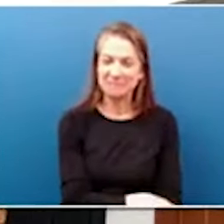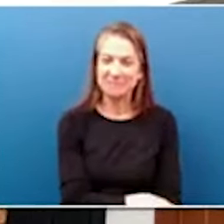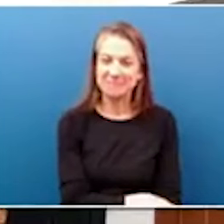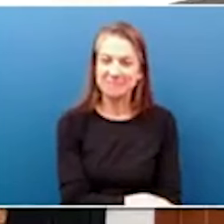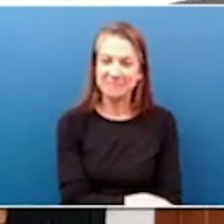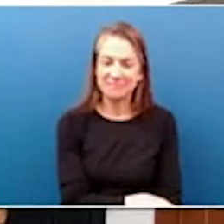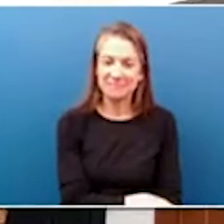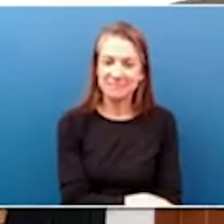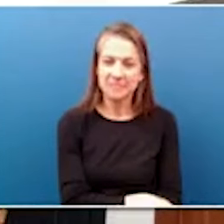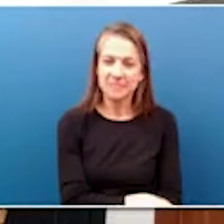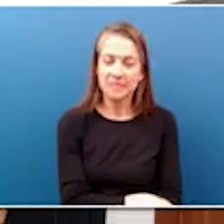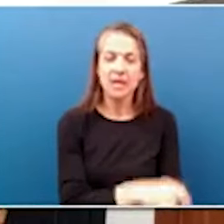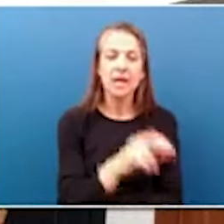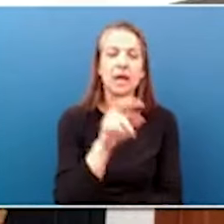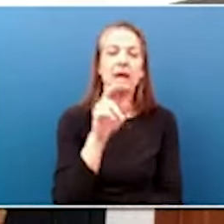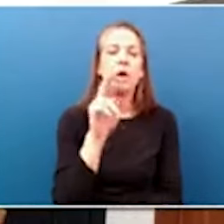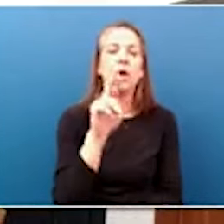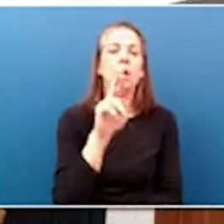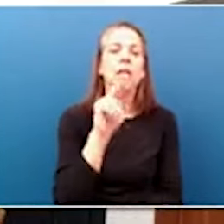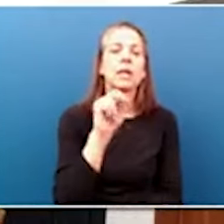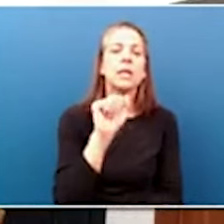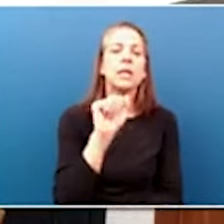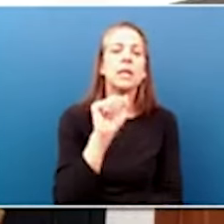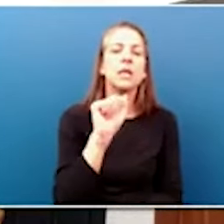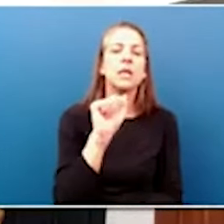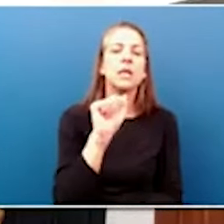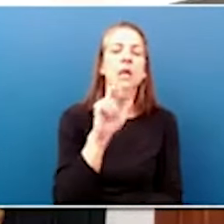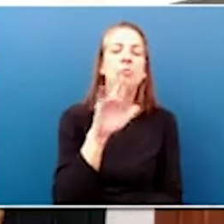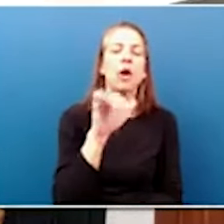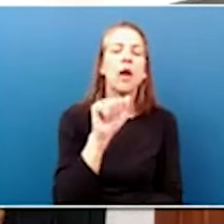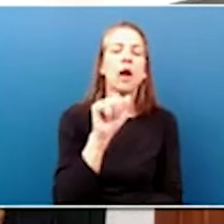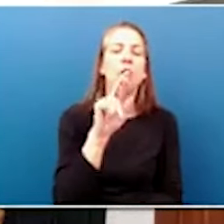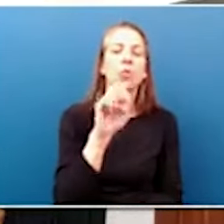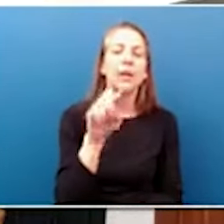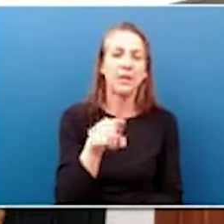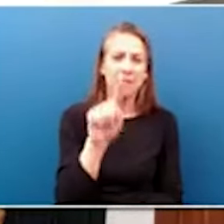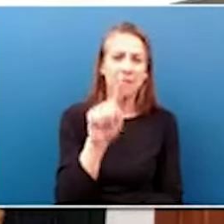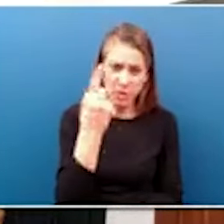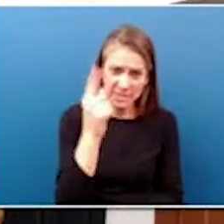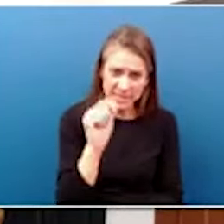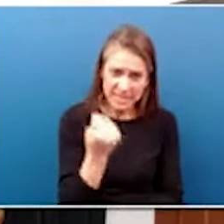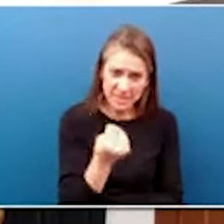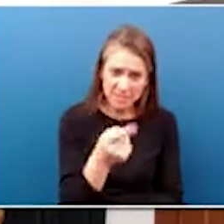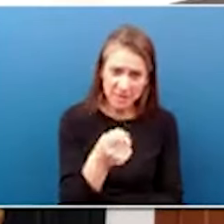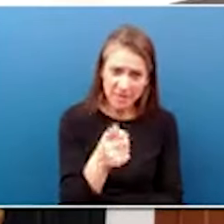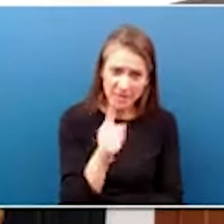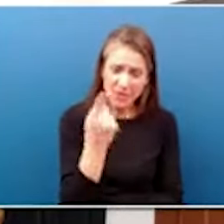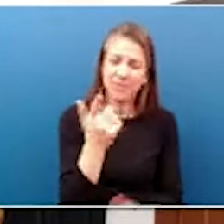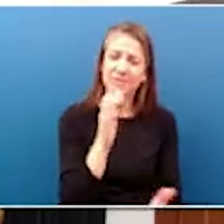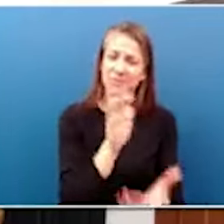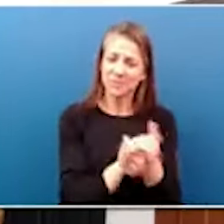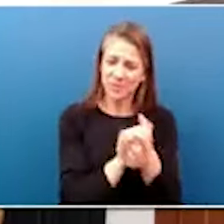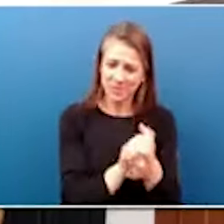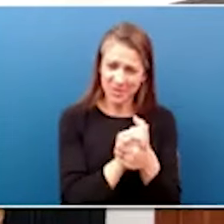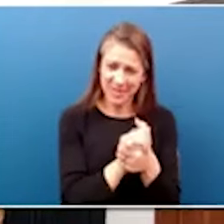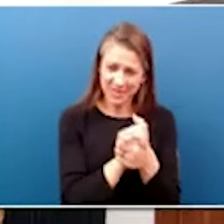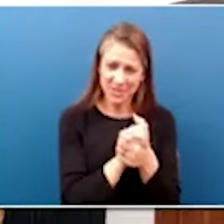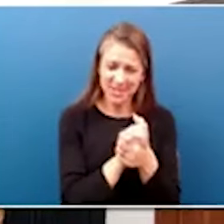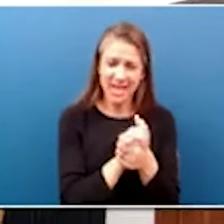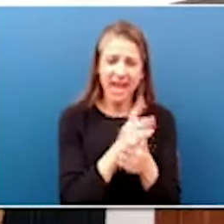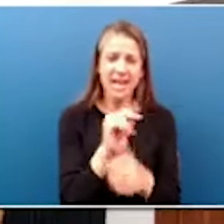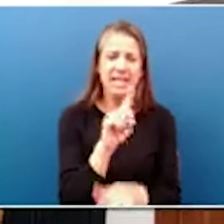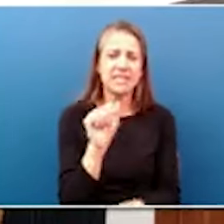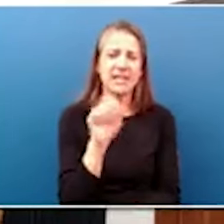it Nariah Reed? Nariah? Yeah, first team for the tournament. Congratulations. And Zephania?